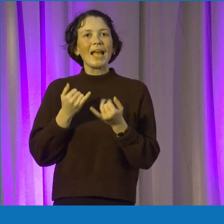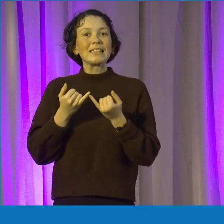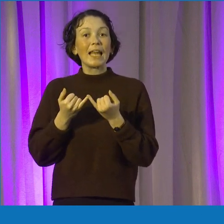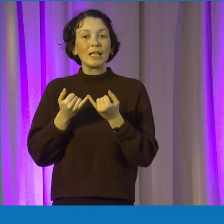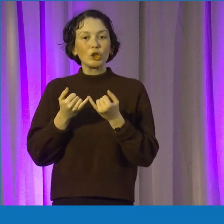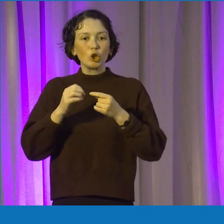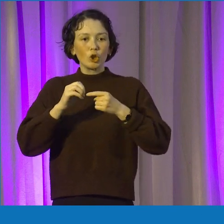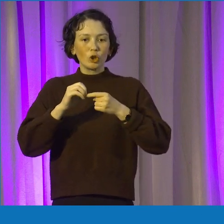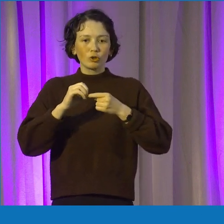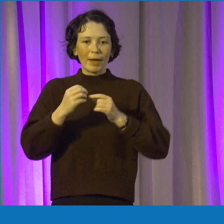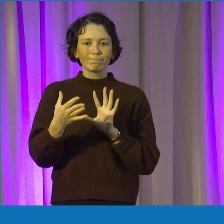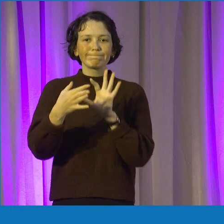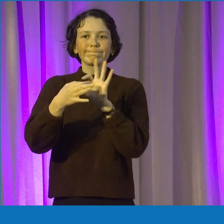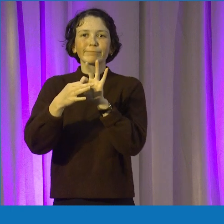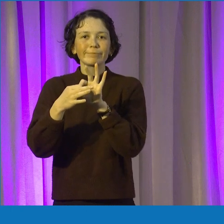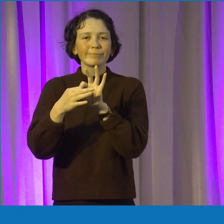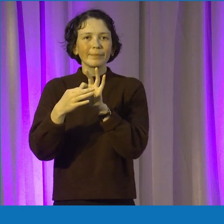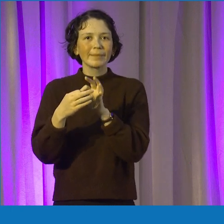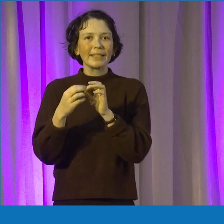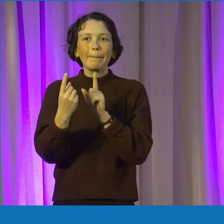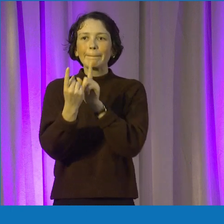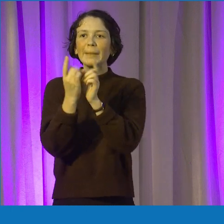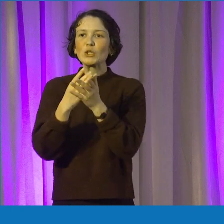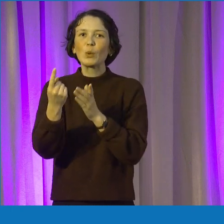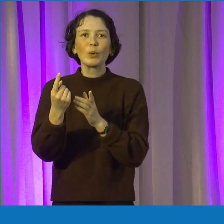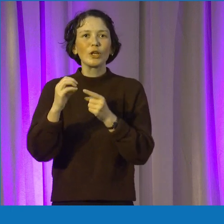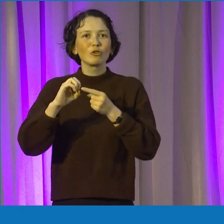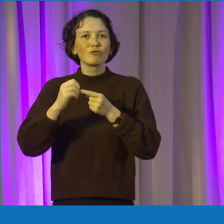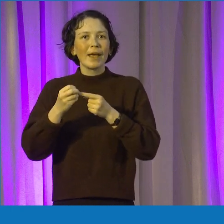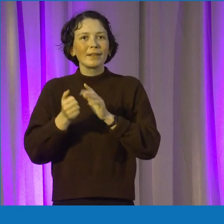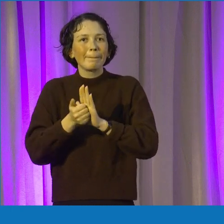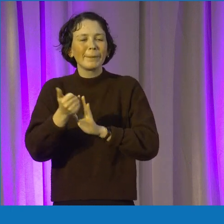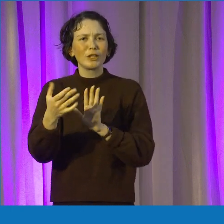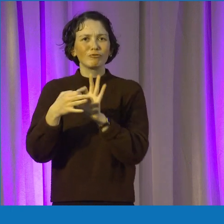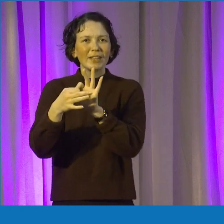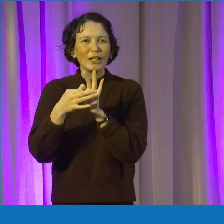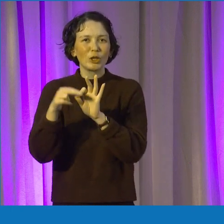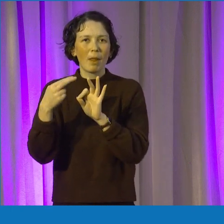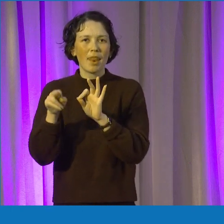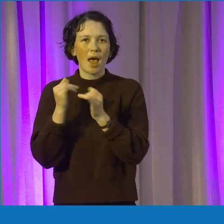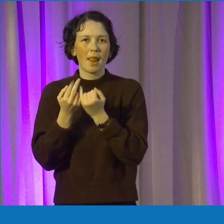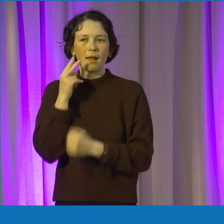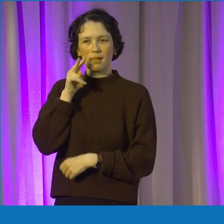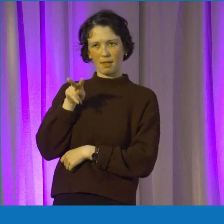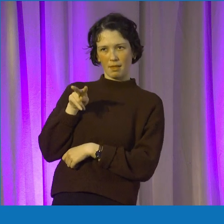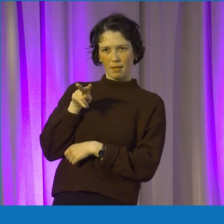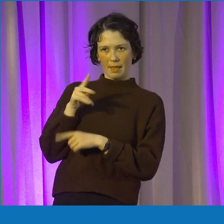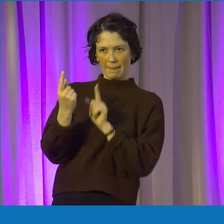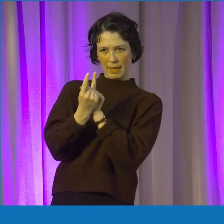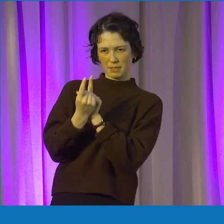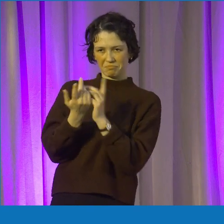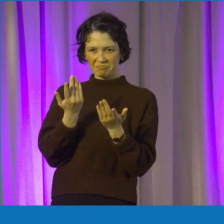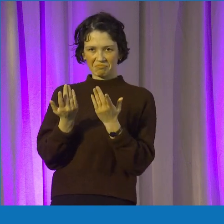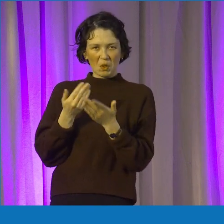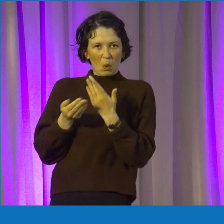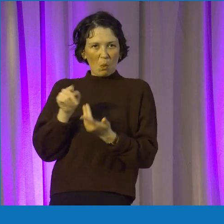build relationships with people you meet. You don't kind of look at them and say, what can he or she give me?